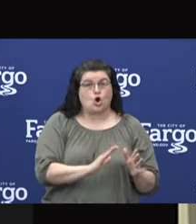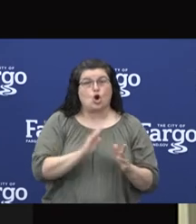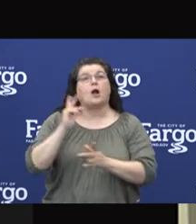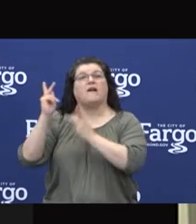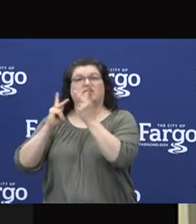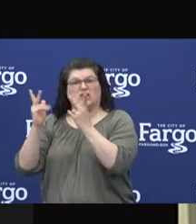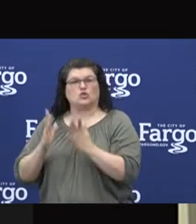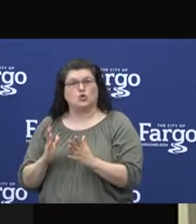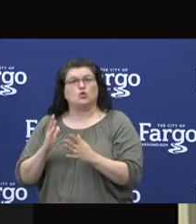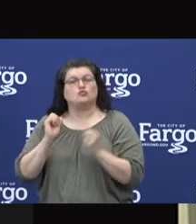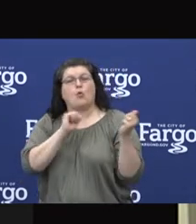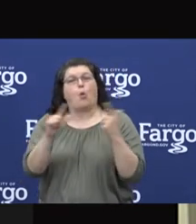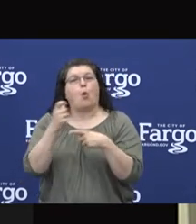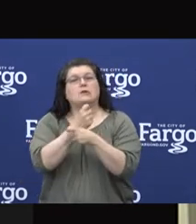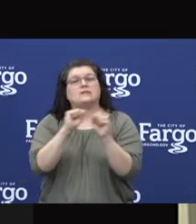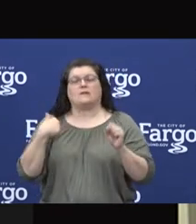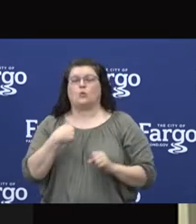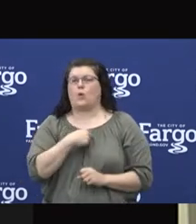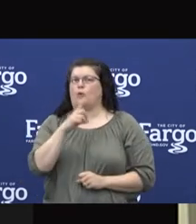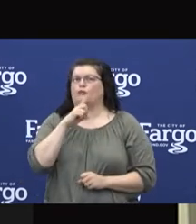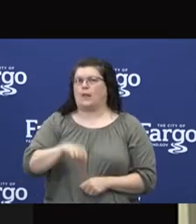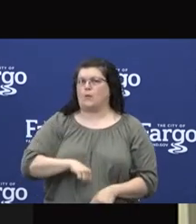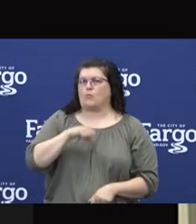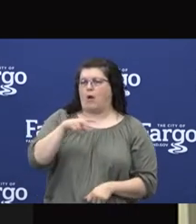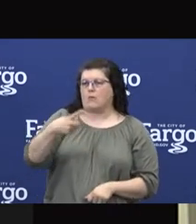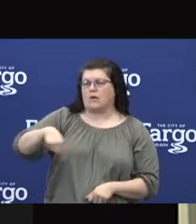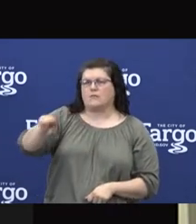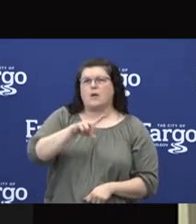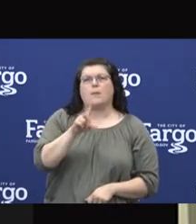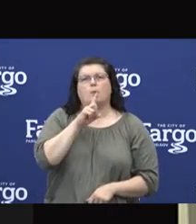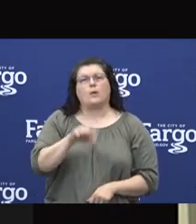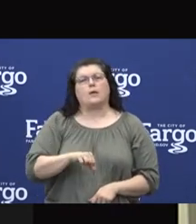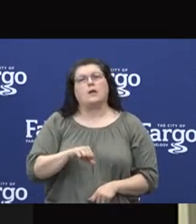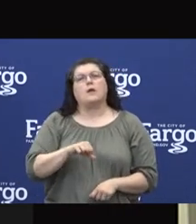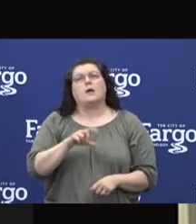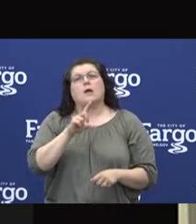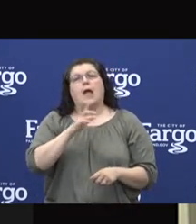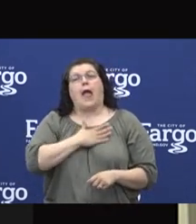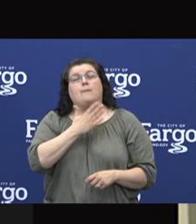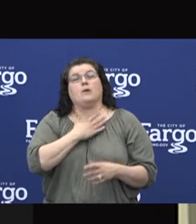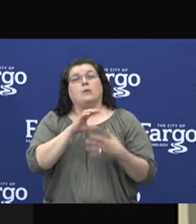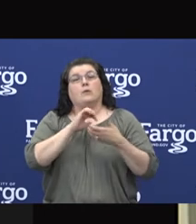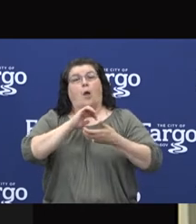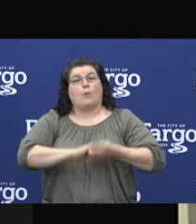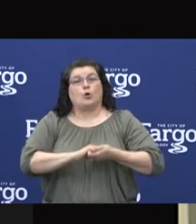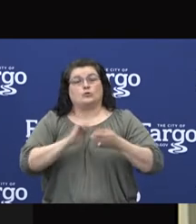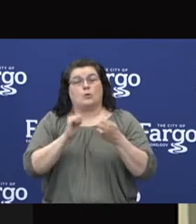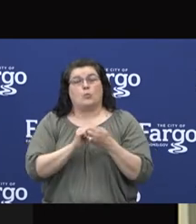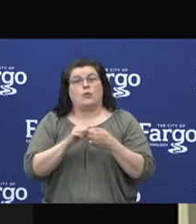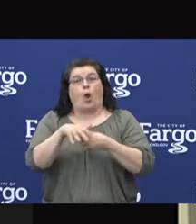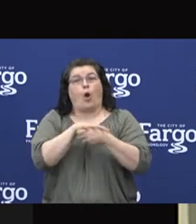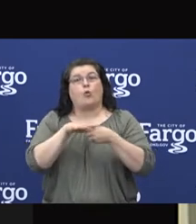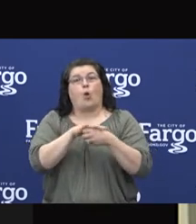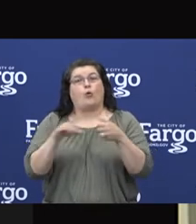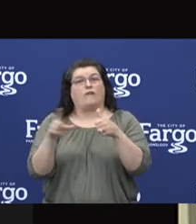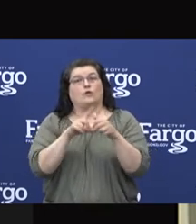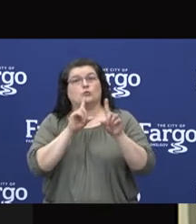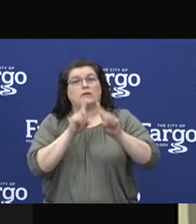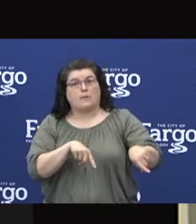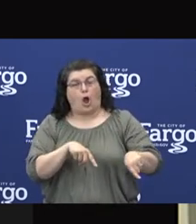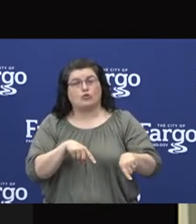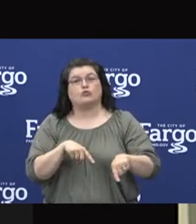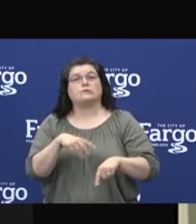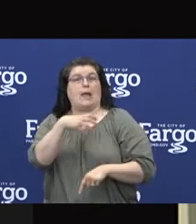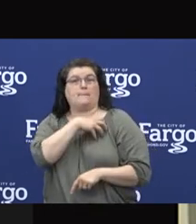and we're equally proud of their strong partnerships with our dedicated local first responders and law